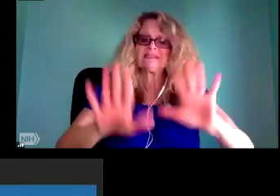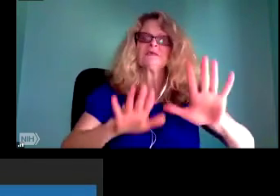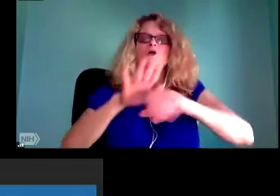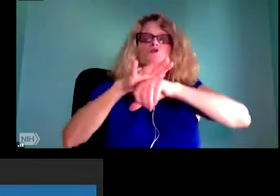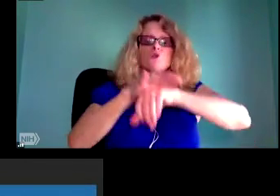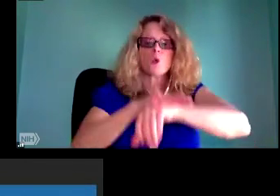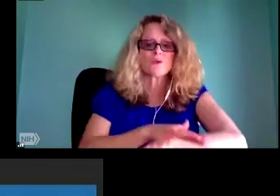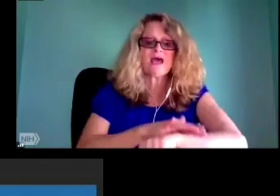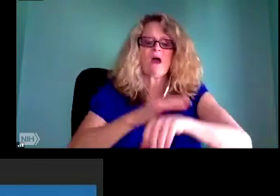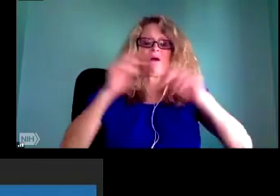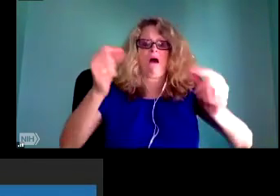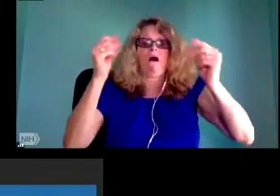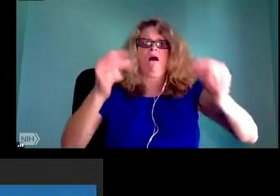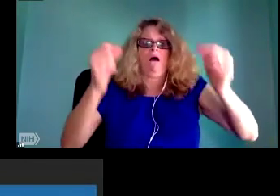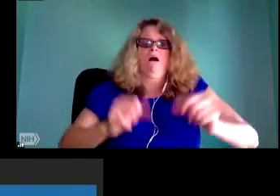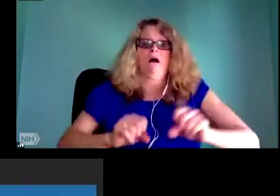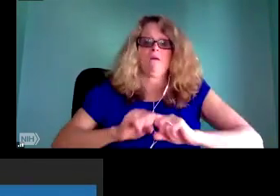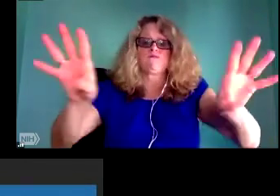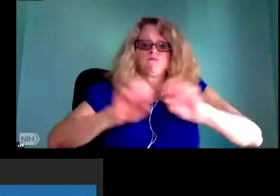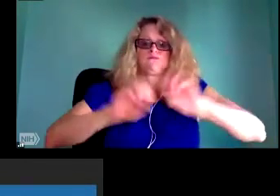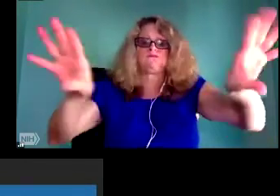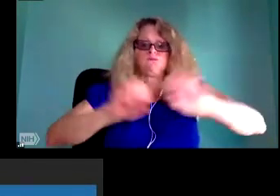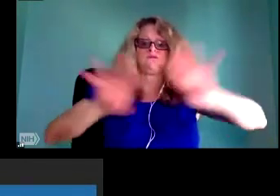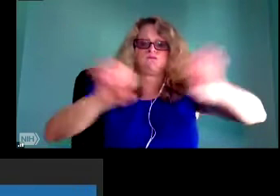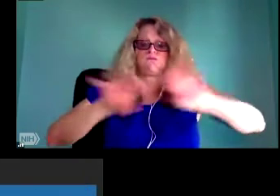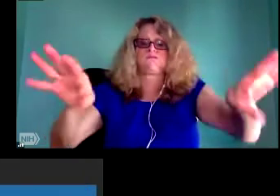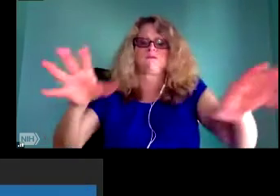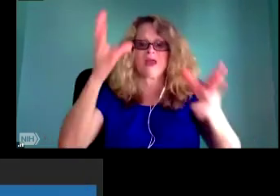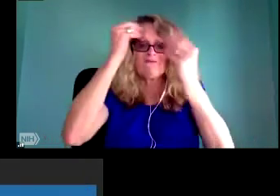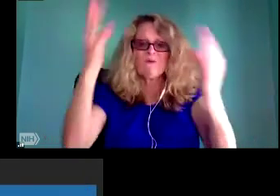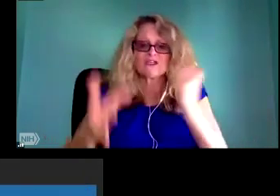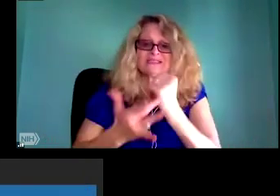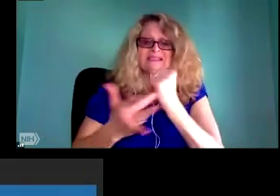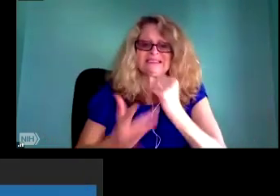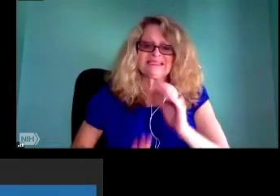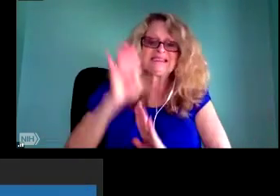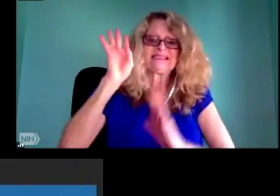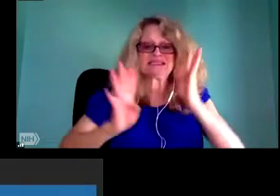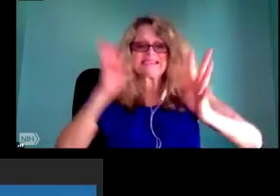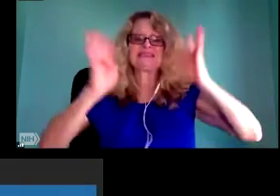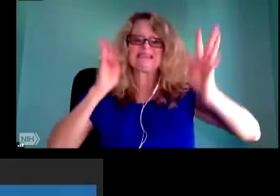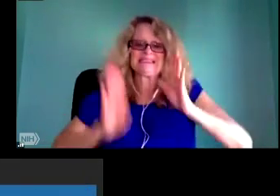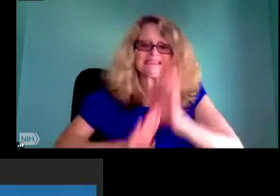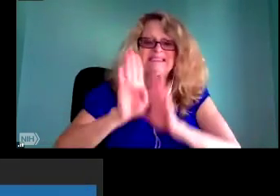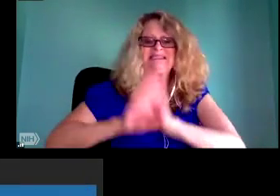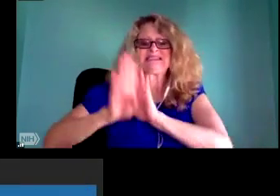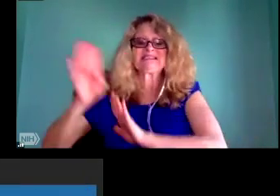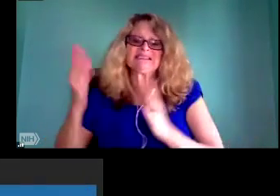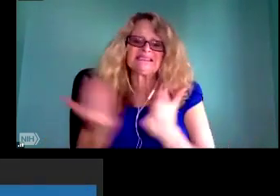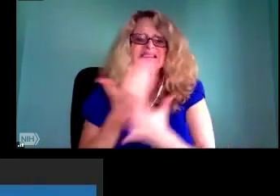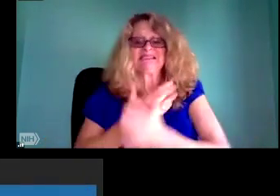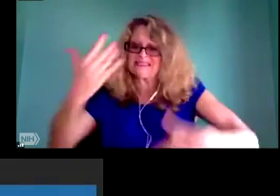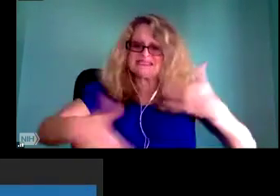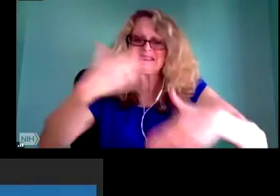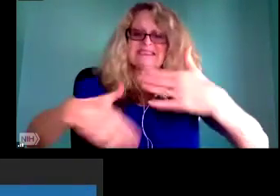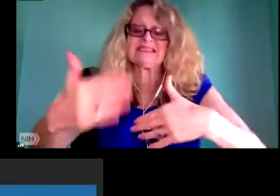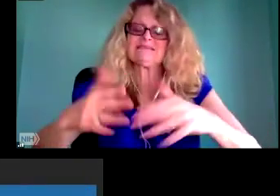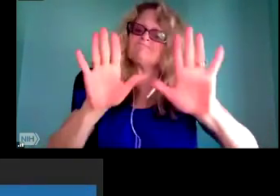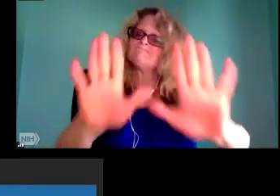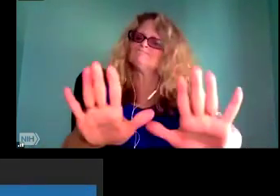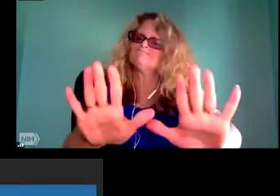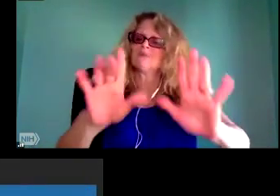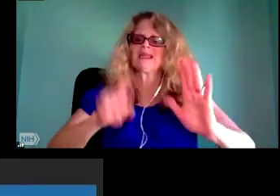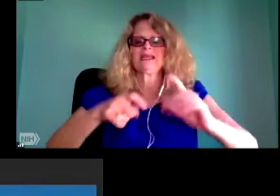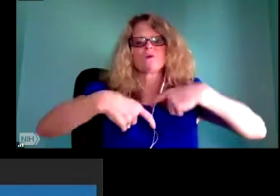finding study space or places to sleep and not really having the kind of facility and the stamina